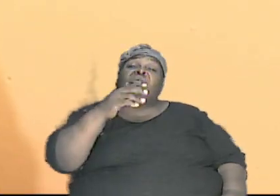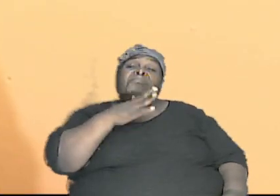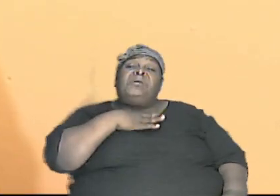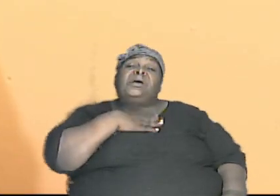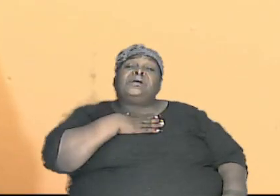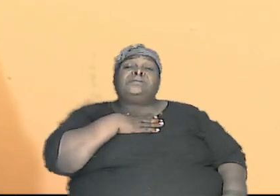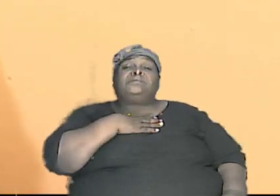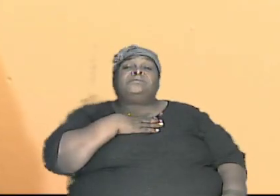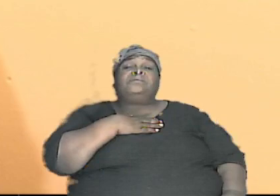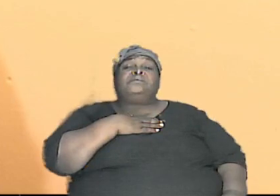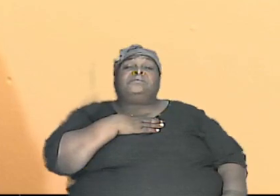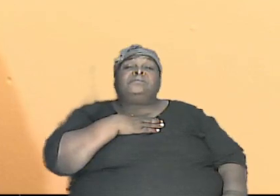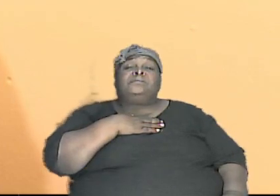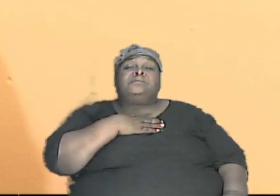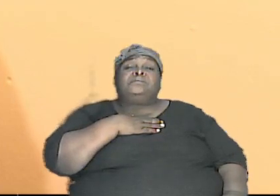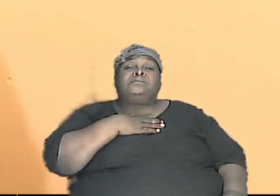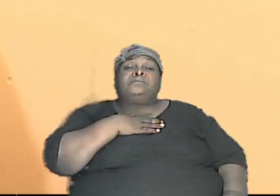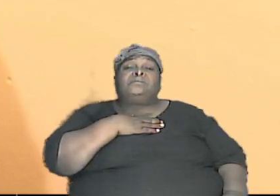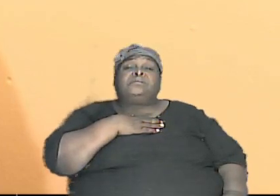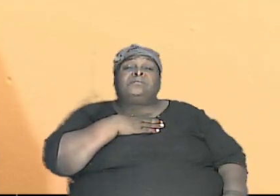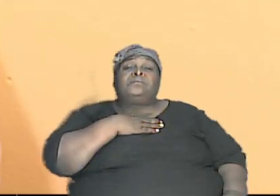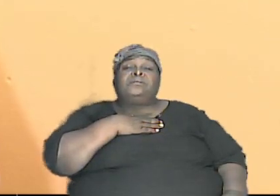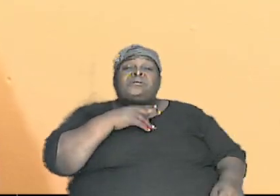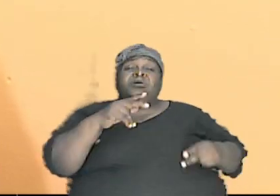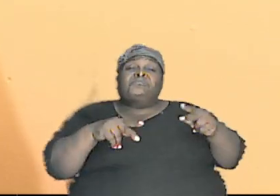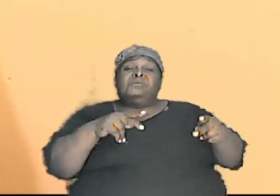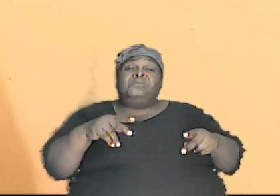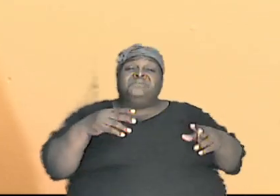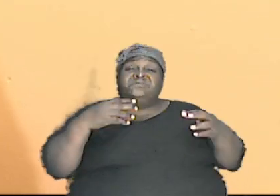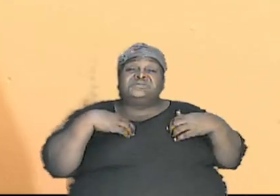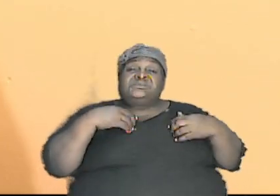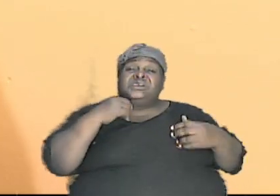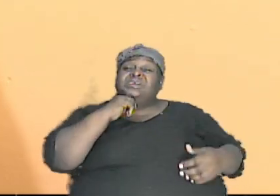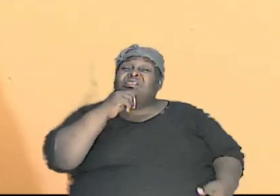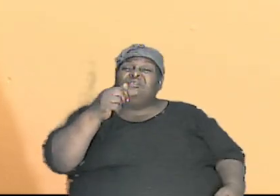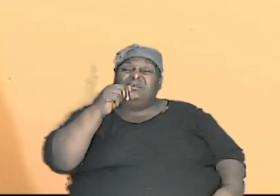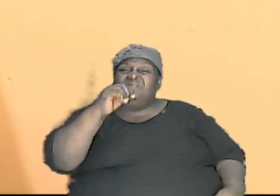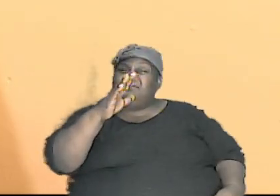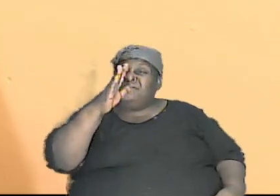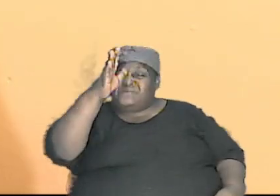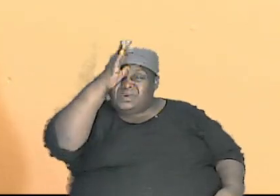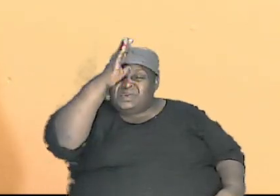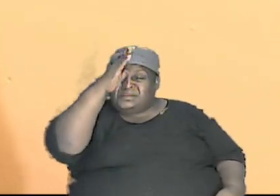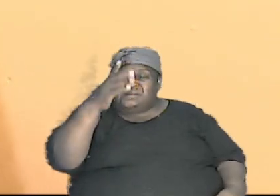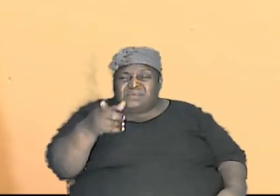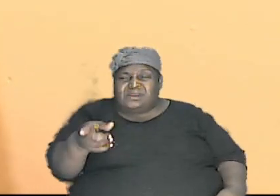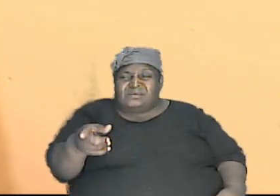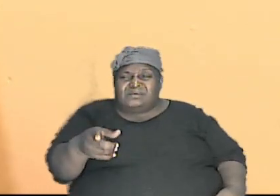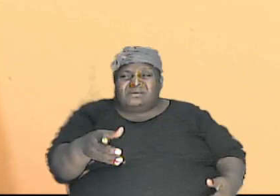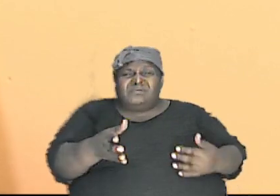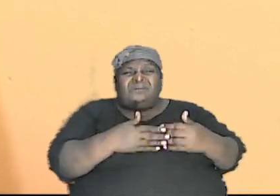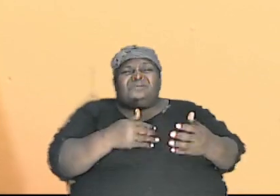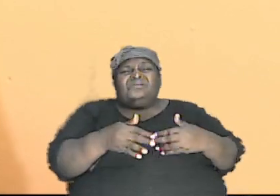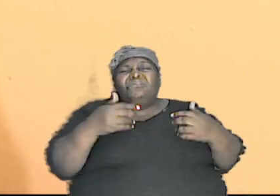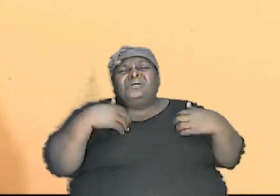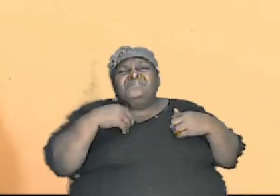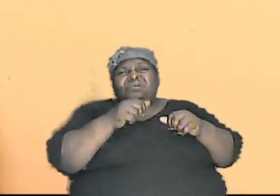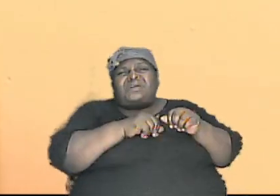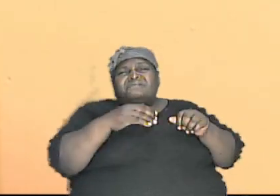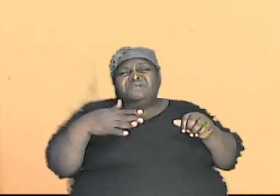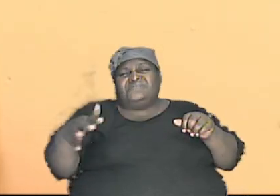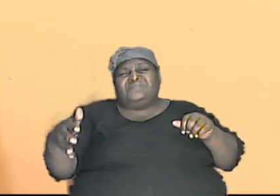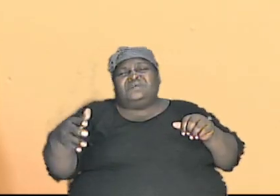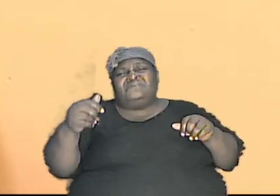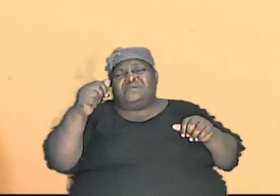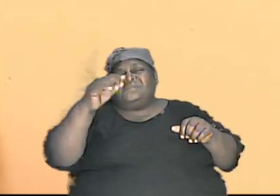for the mother to the extent that you know folks have to say no it's not the father that because although they have everything for the mother they